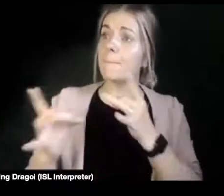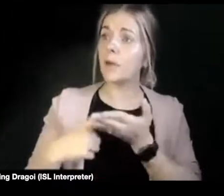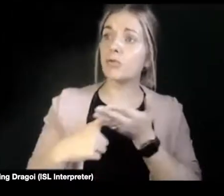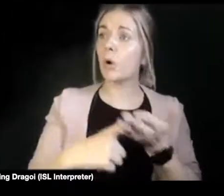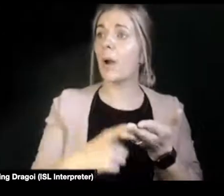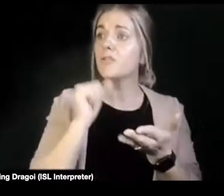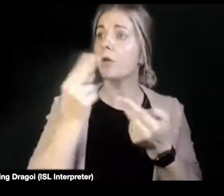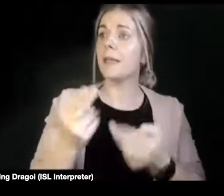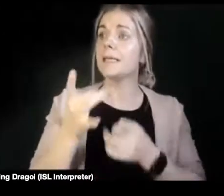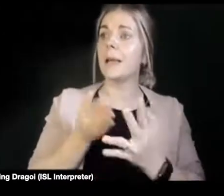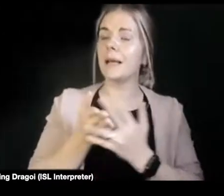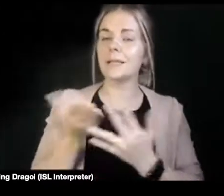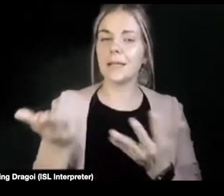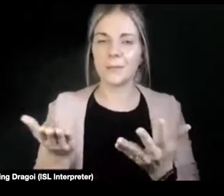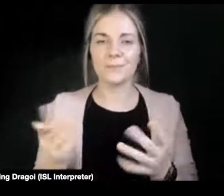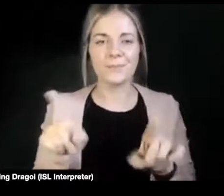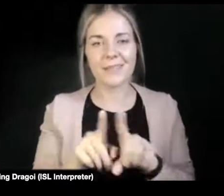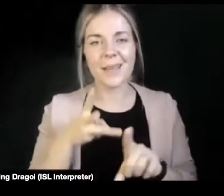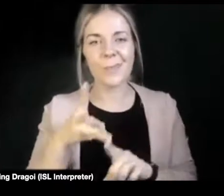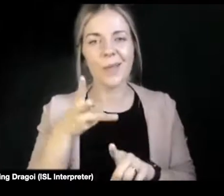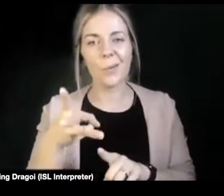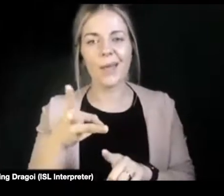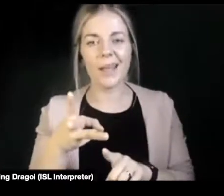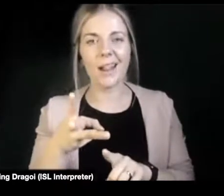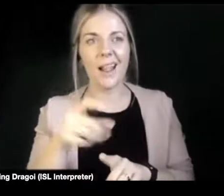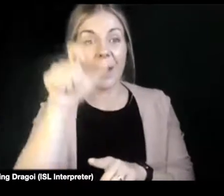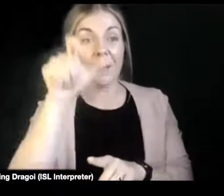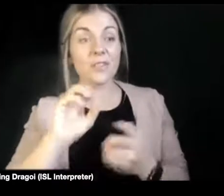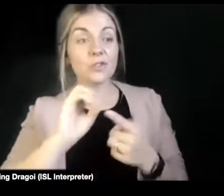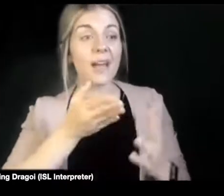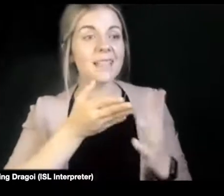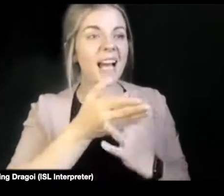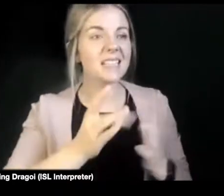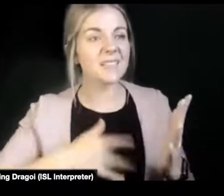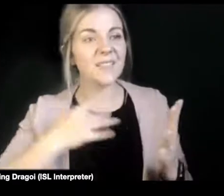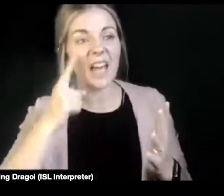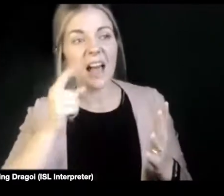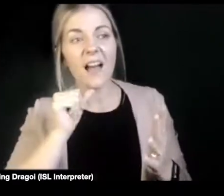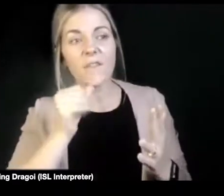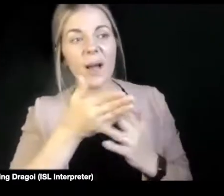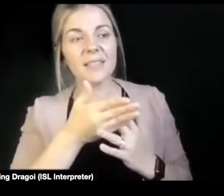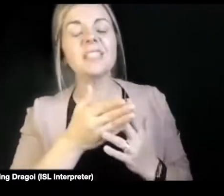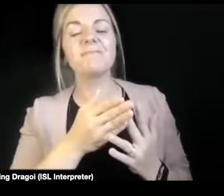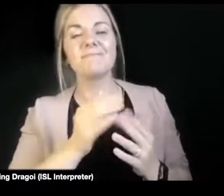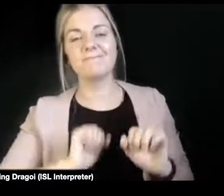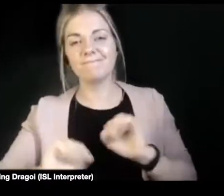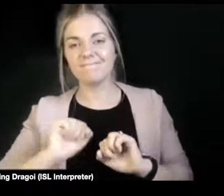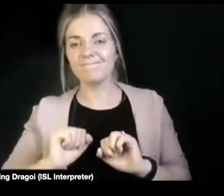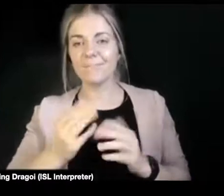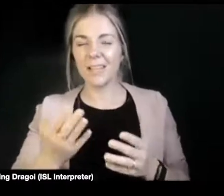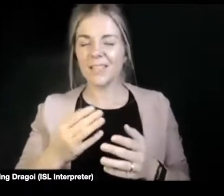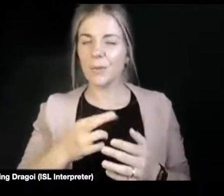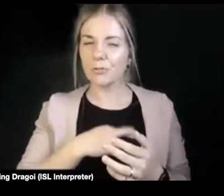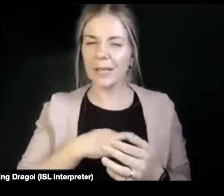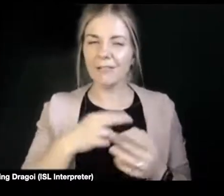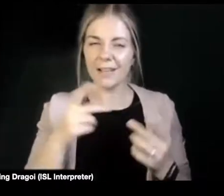then equally, that's going to turn people away from even trying to access that service. So it's this vicious cycle. And one other thing, and I